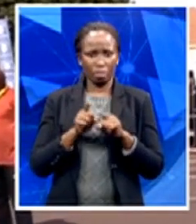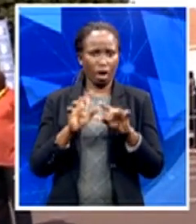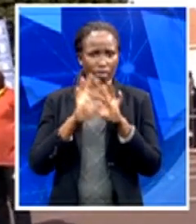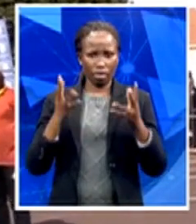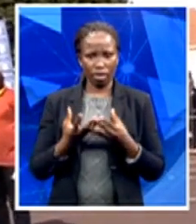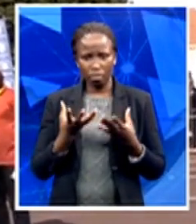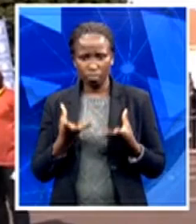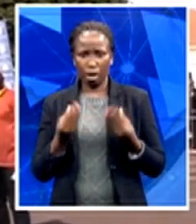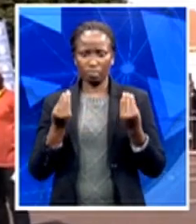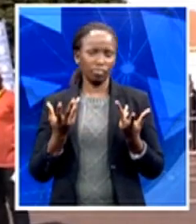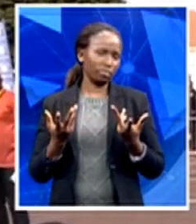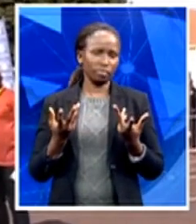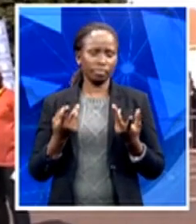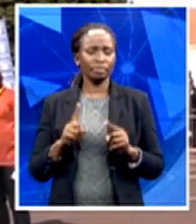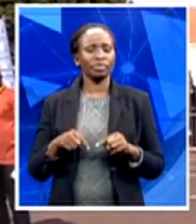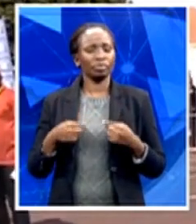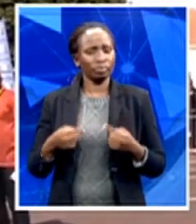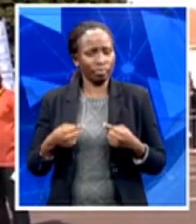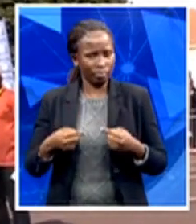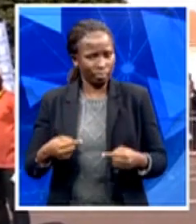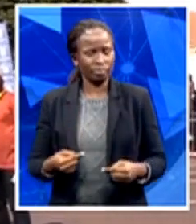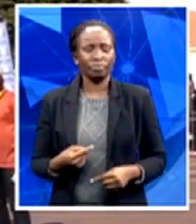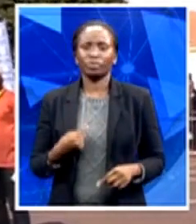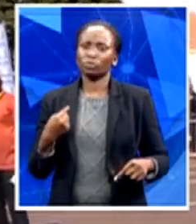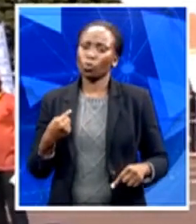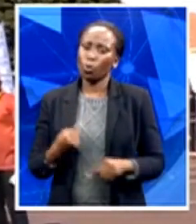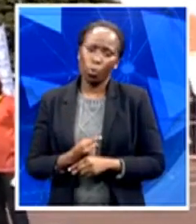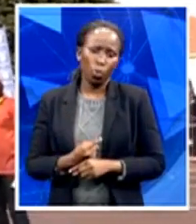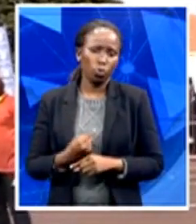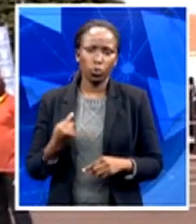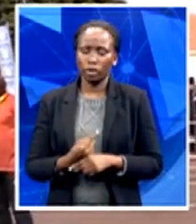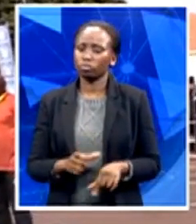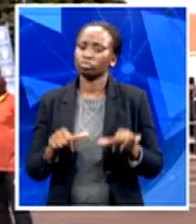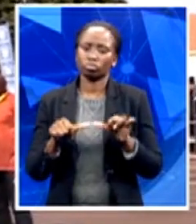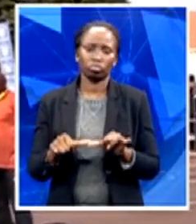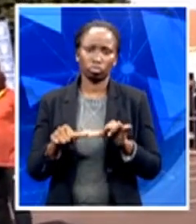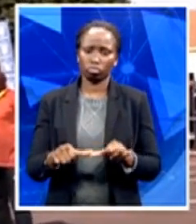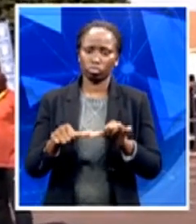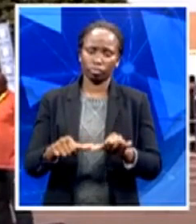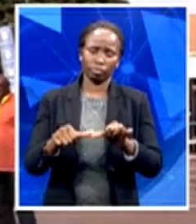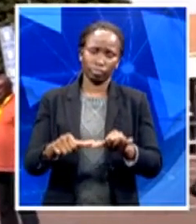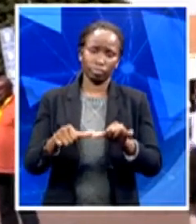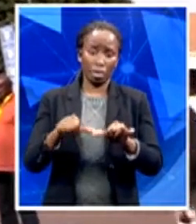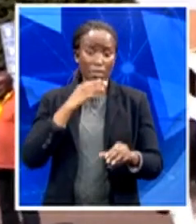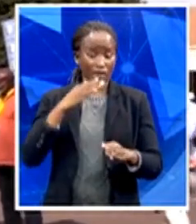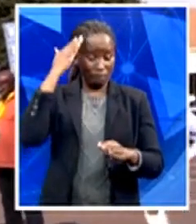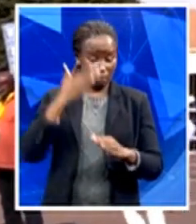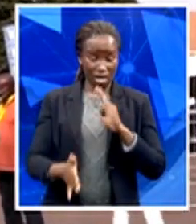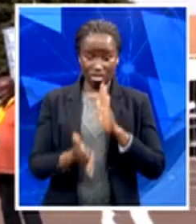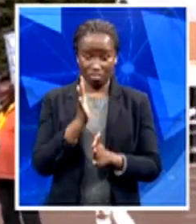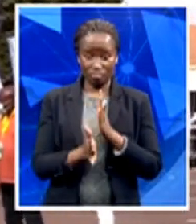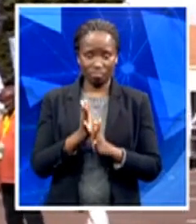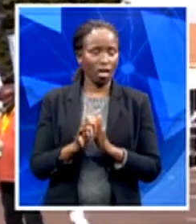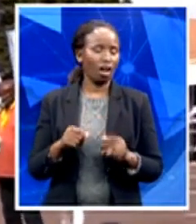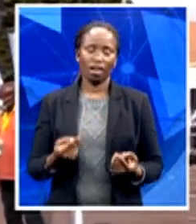always continuous and people will always, from different sectors, not only youth, there are issues